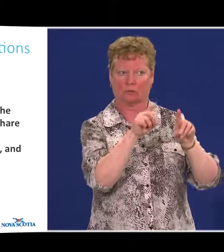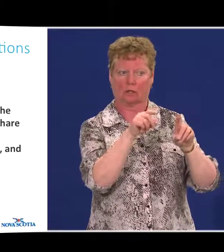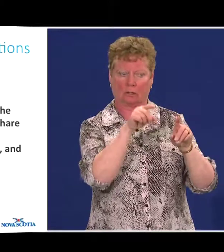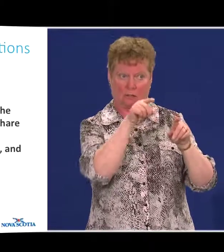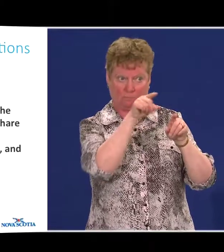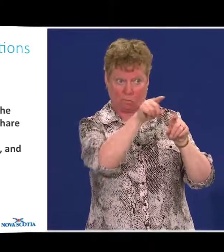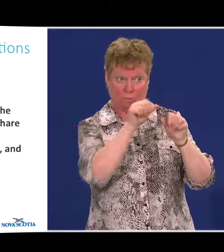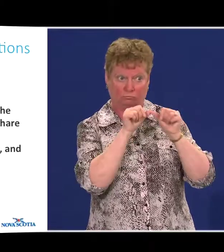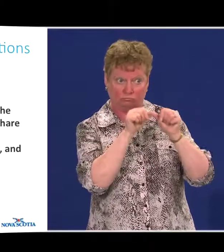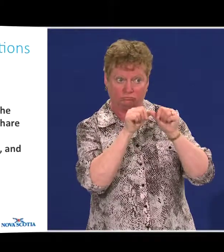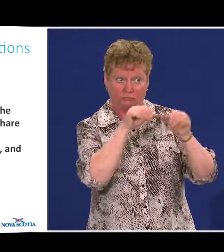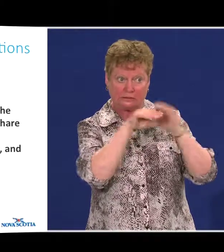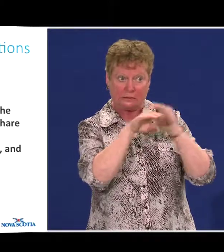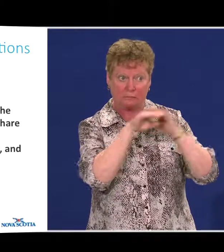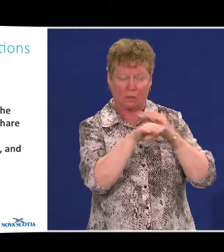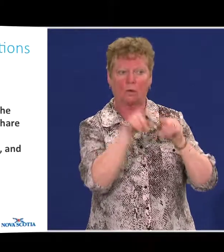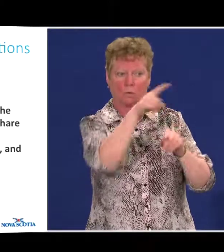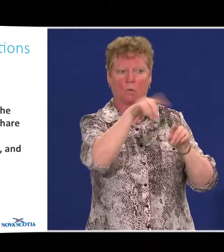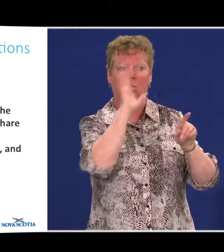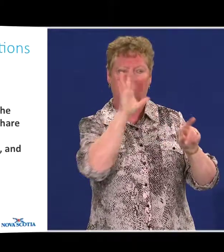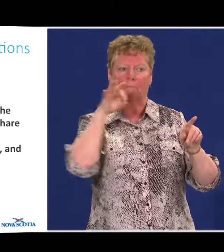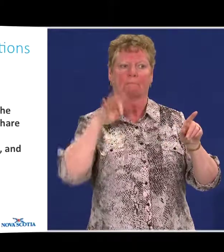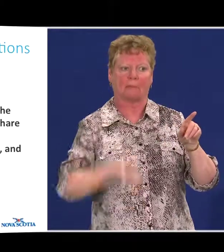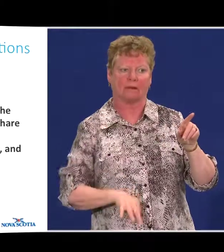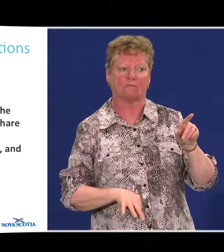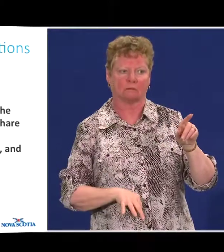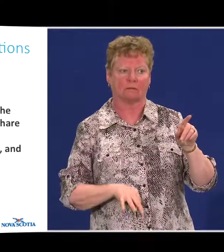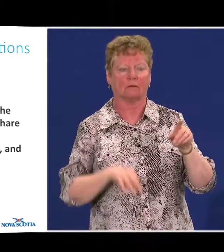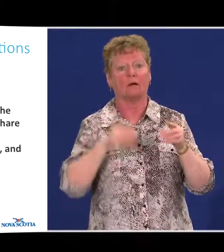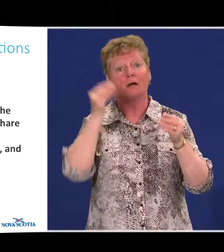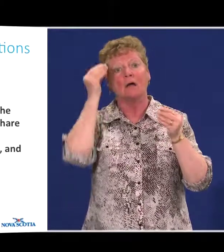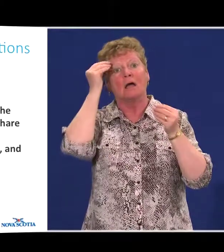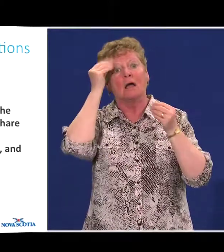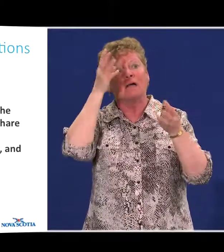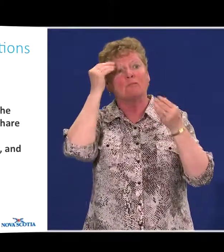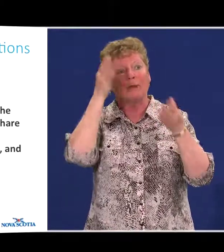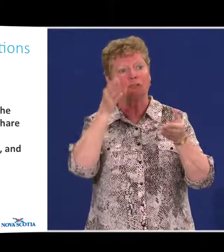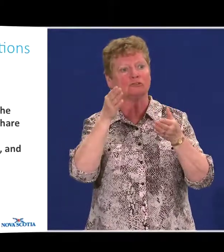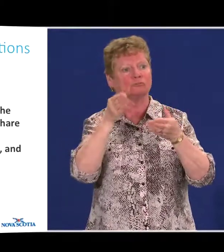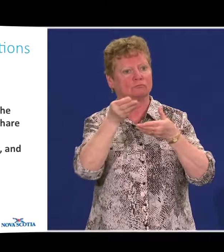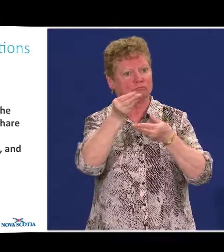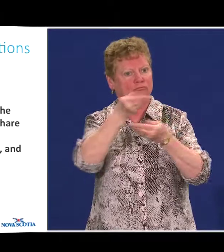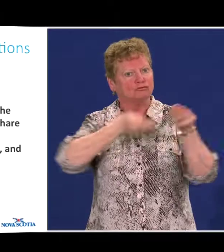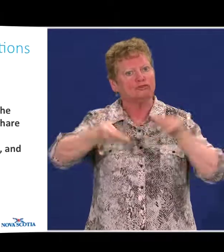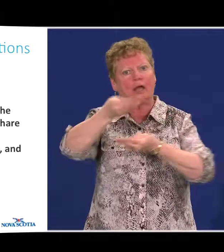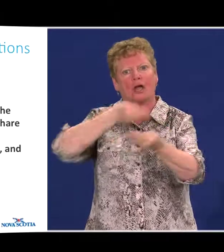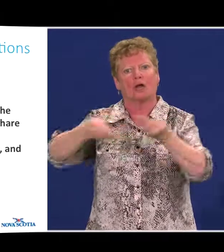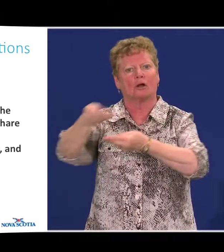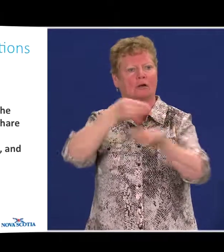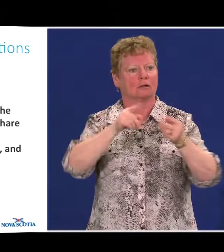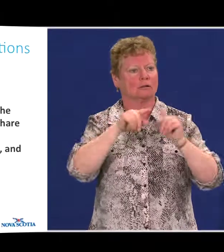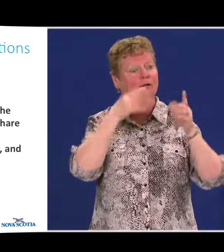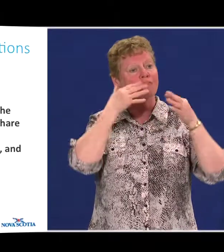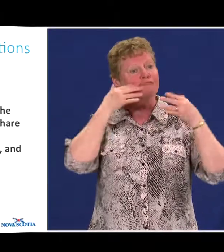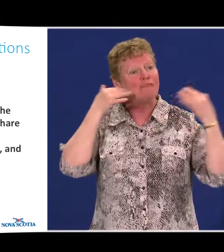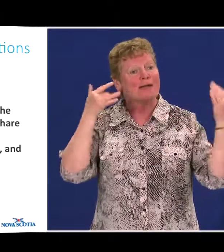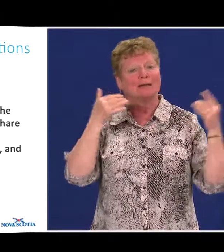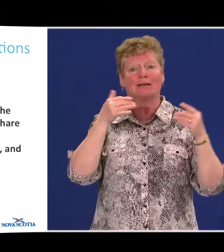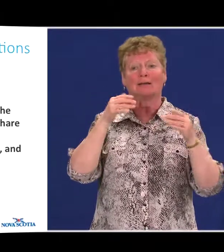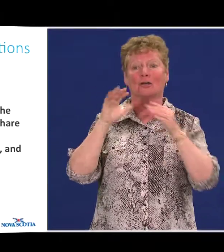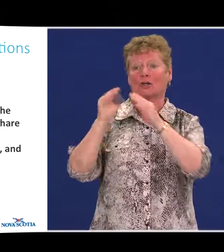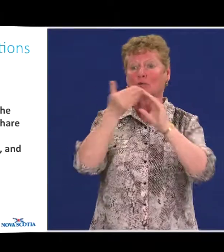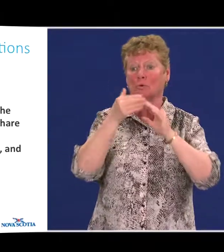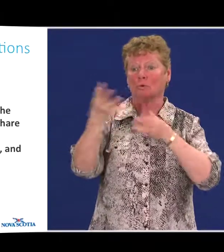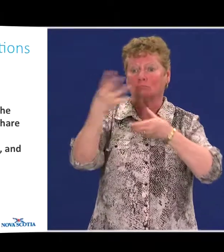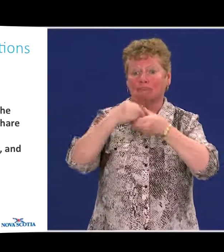accessible facilities. Share information demonstrating that friendly and inclusive communities are